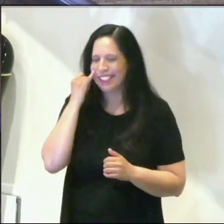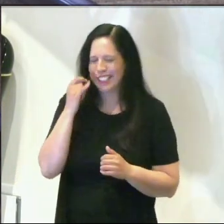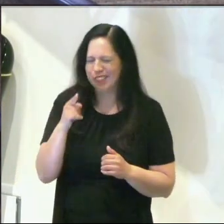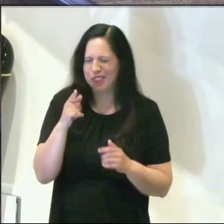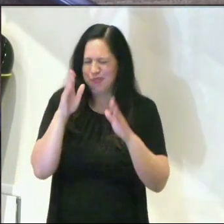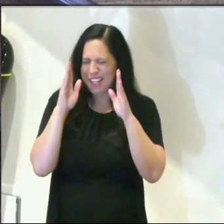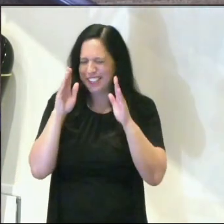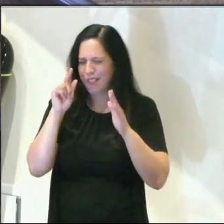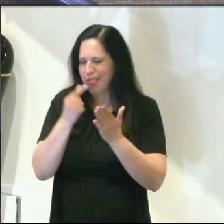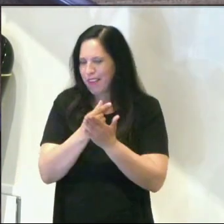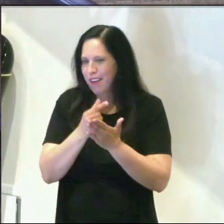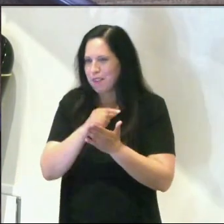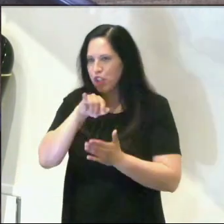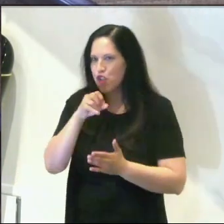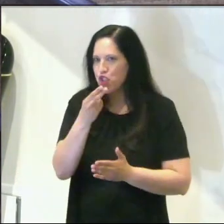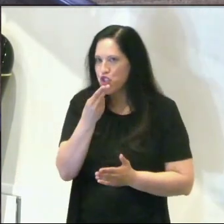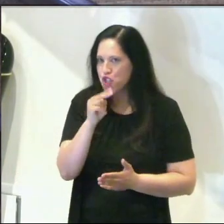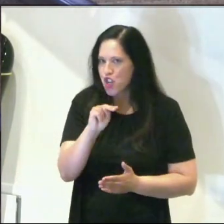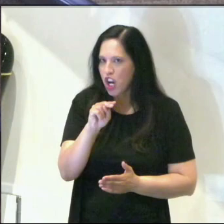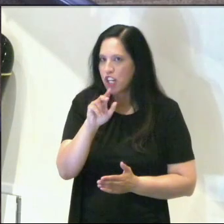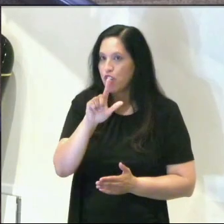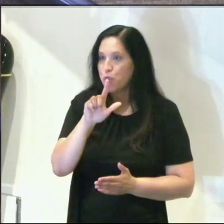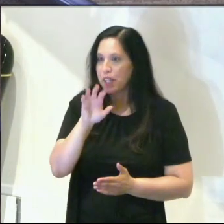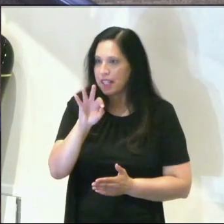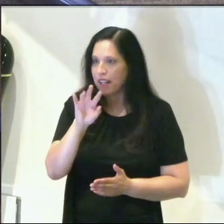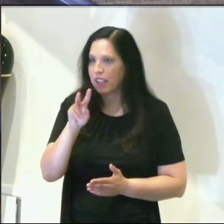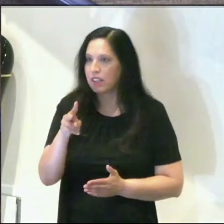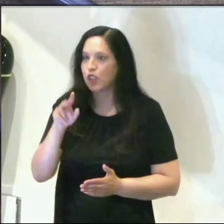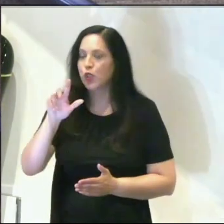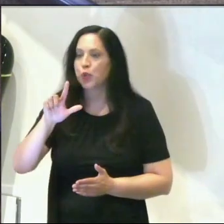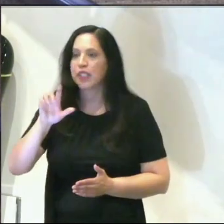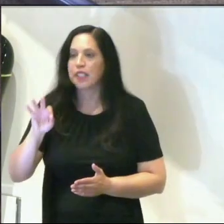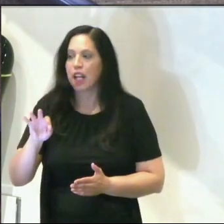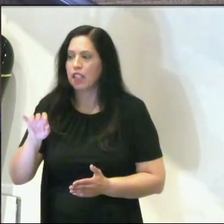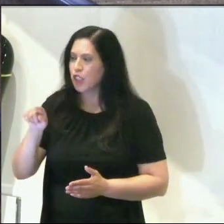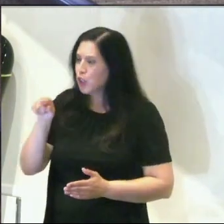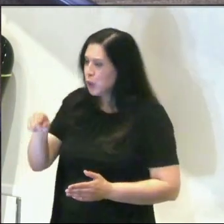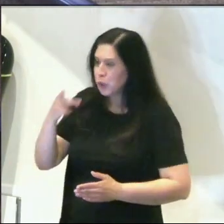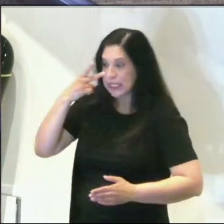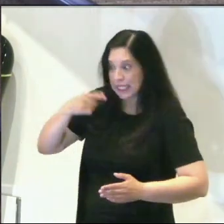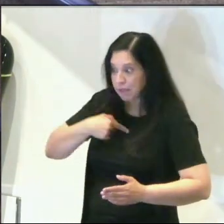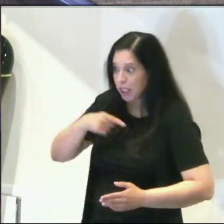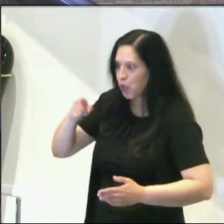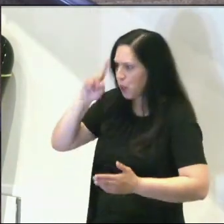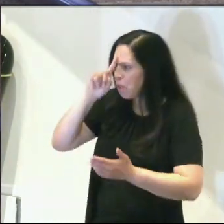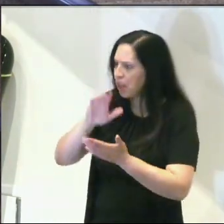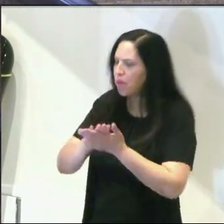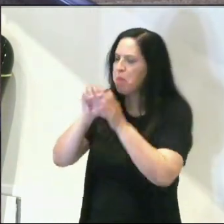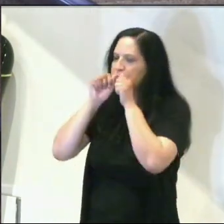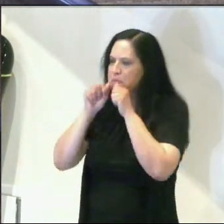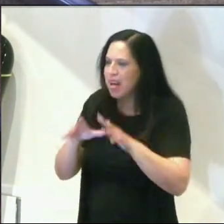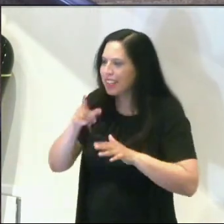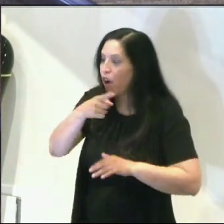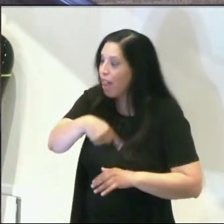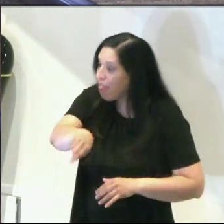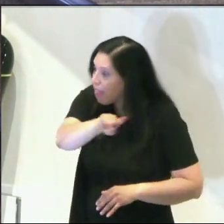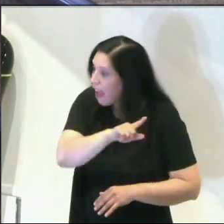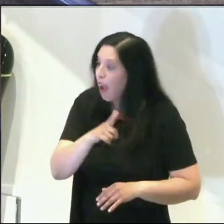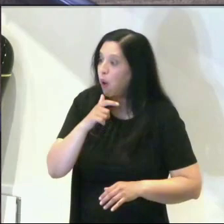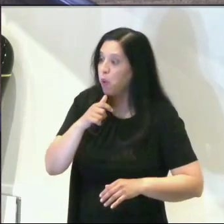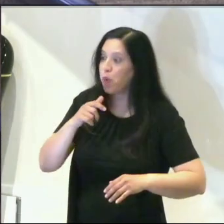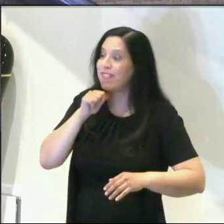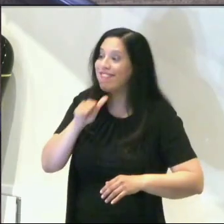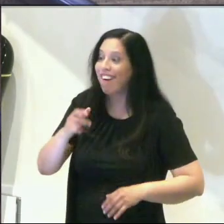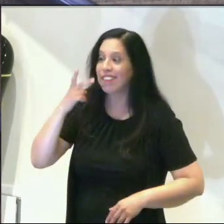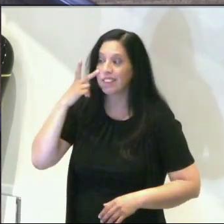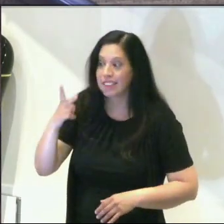little bit ago, John 20, 29, he says, Thomas, because you have seen me, you have believed. Blessed are they who have not seen and